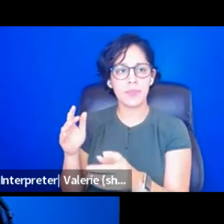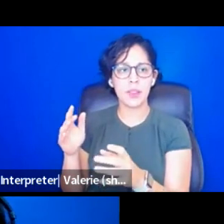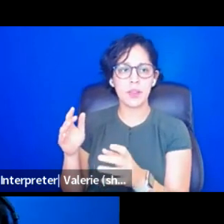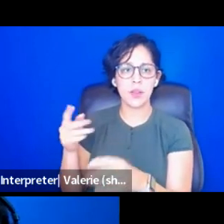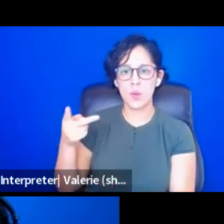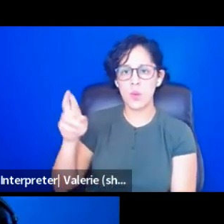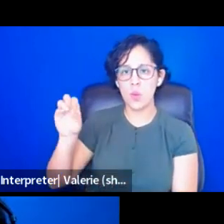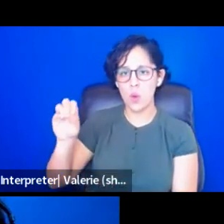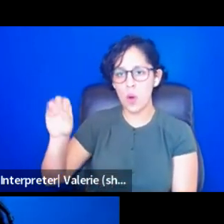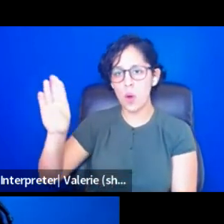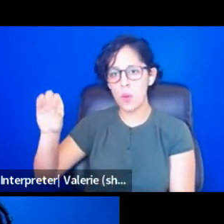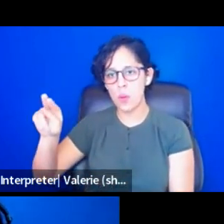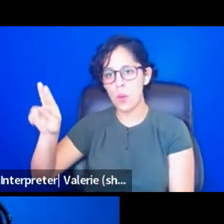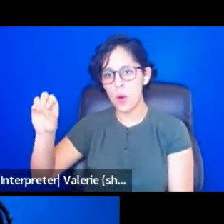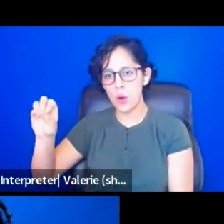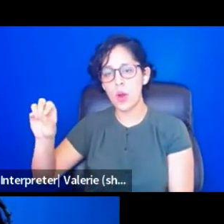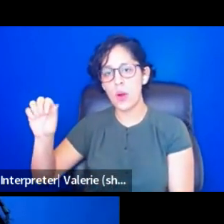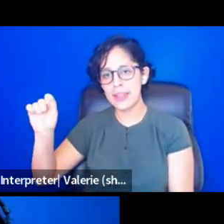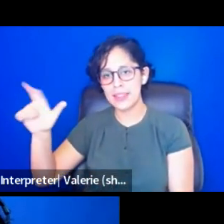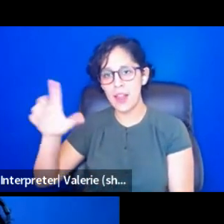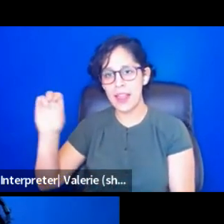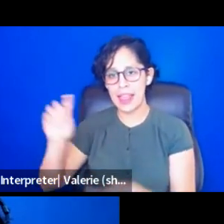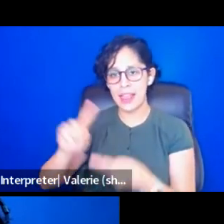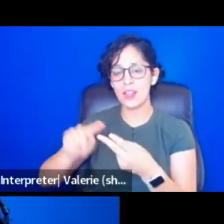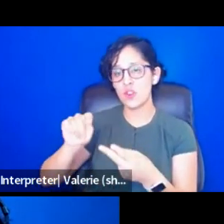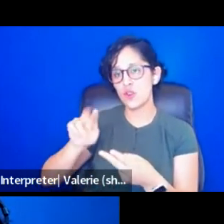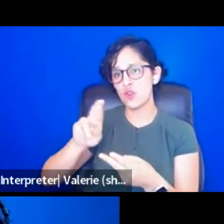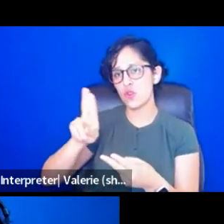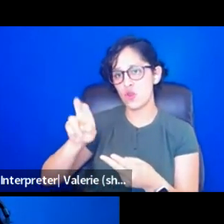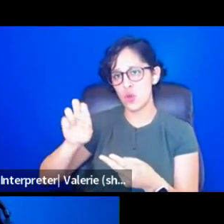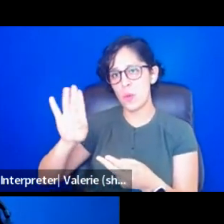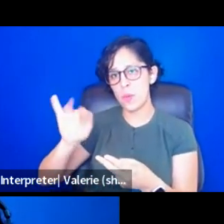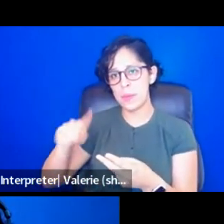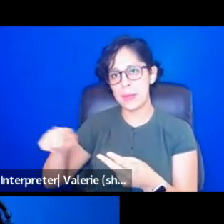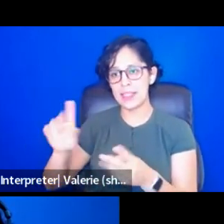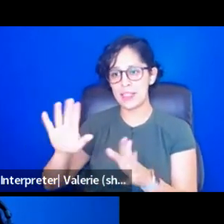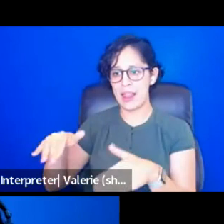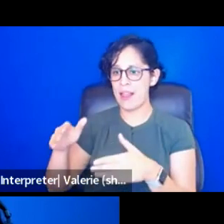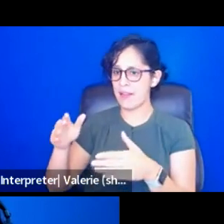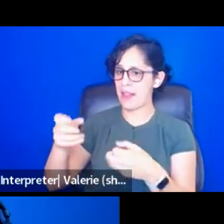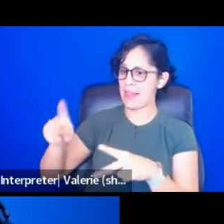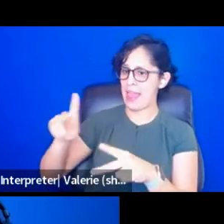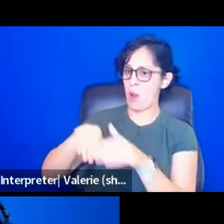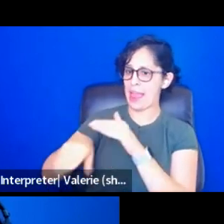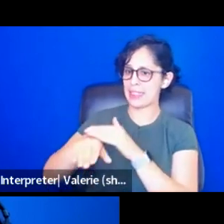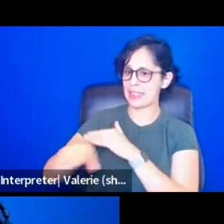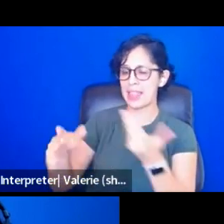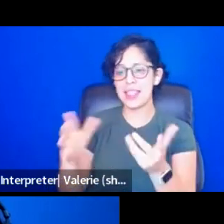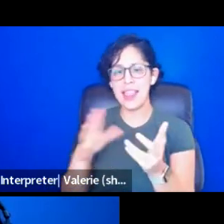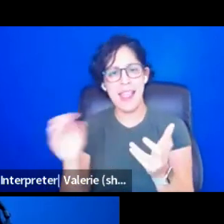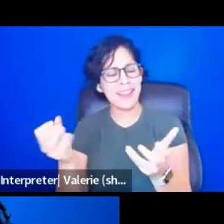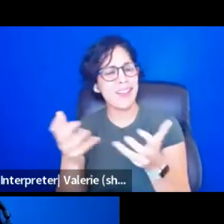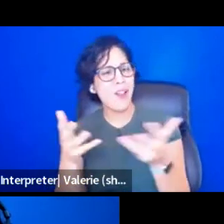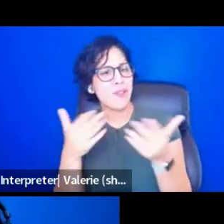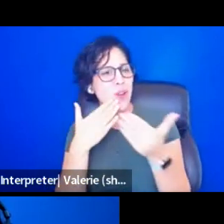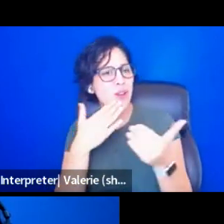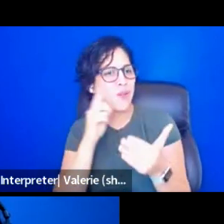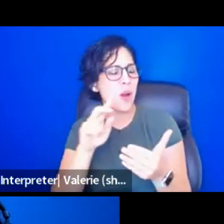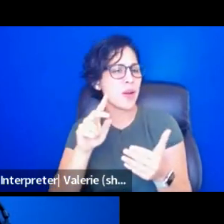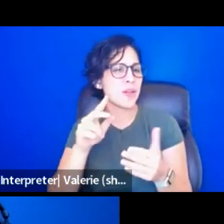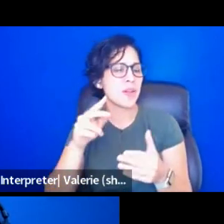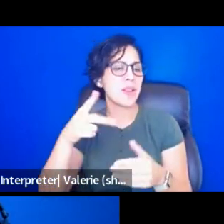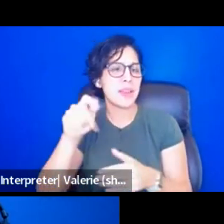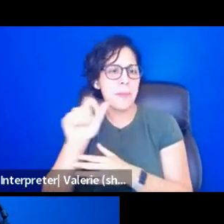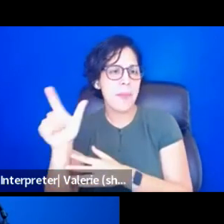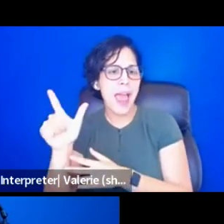and Truebiz who created this access, made it possible. Um, and just huge gratitude to everyone on the PAL steering committee,